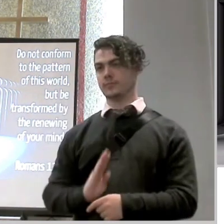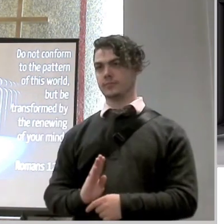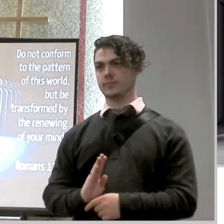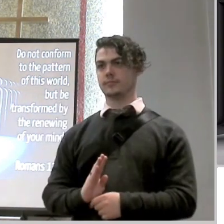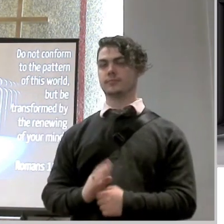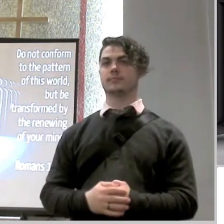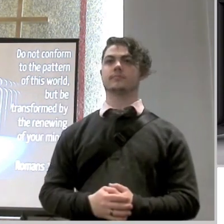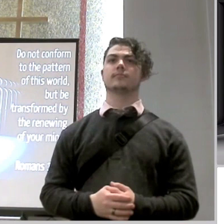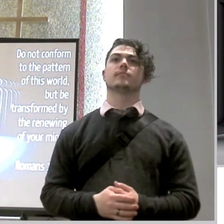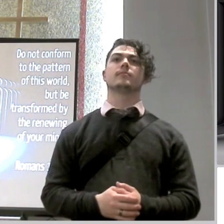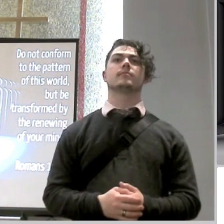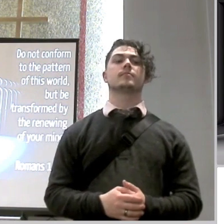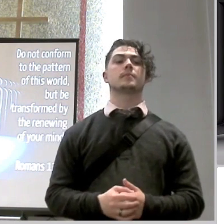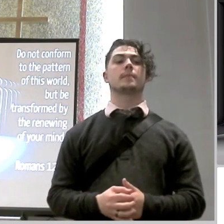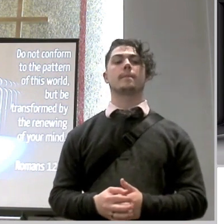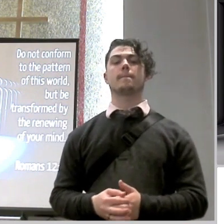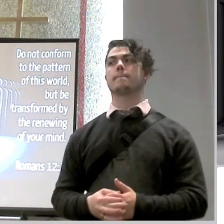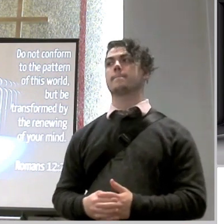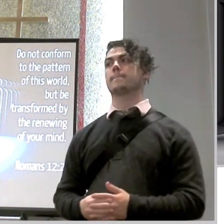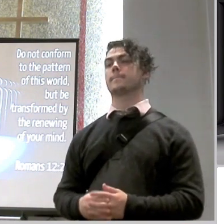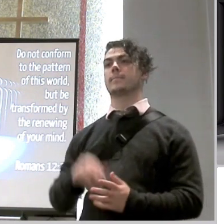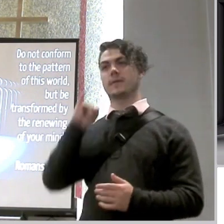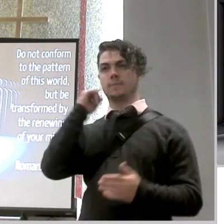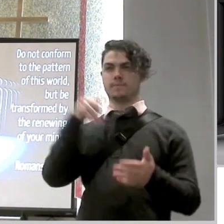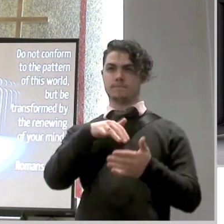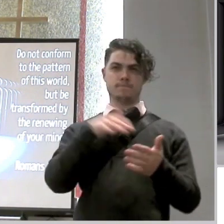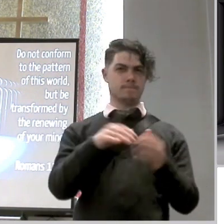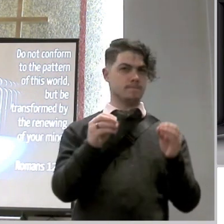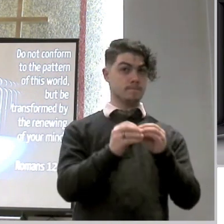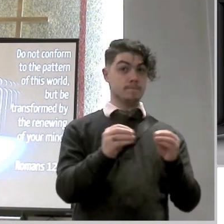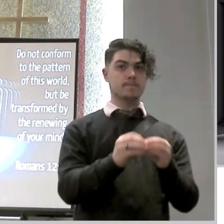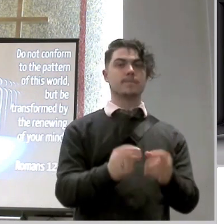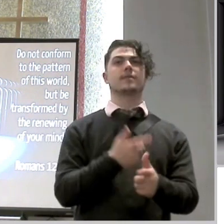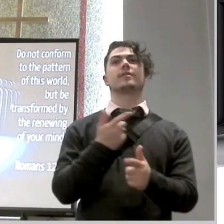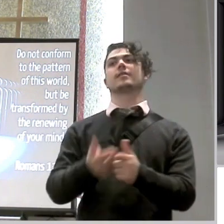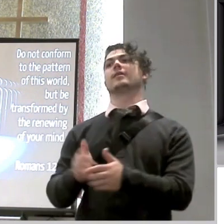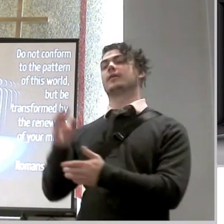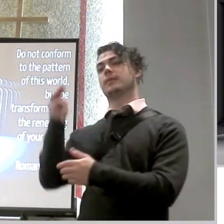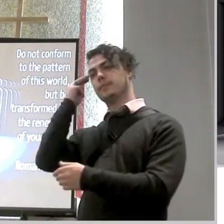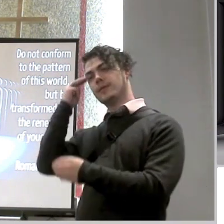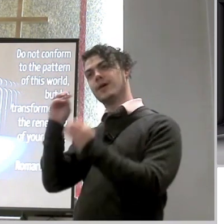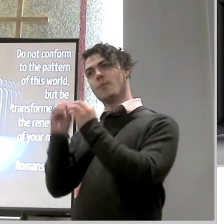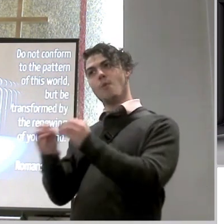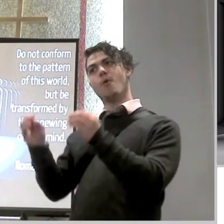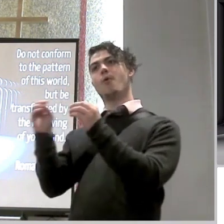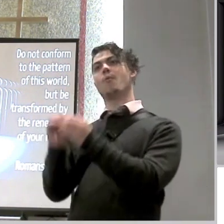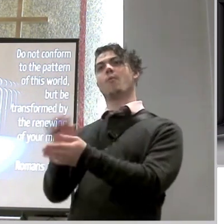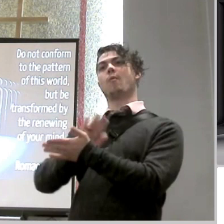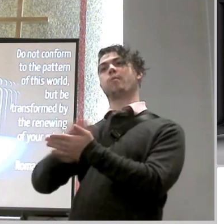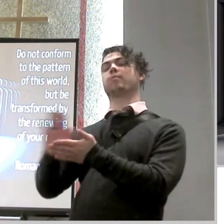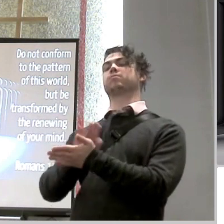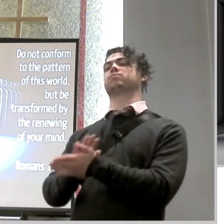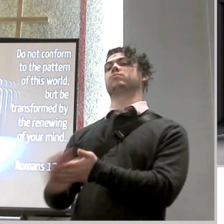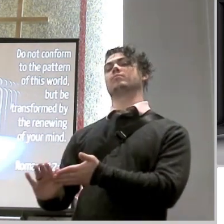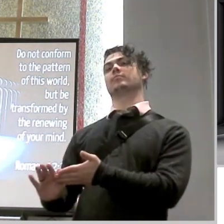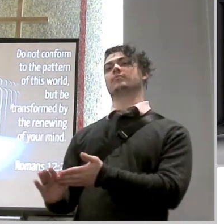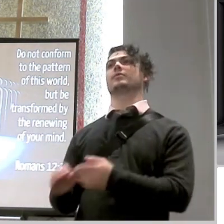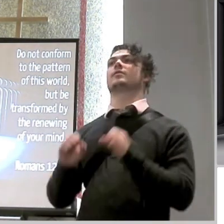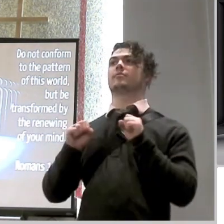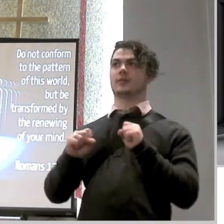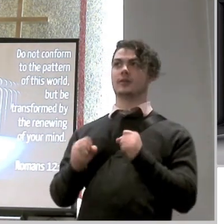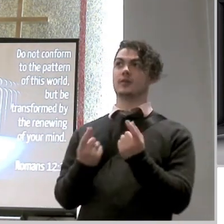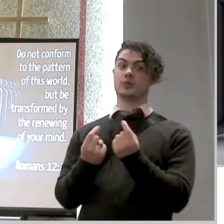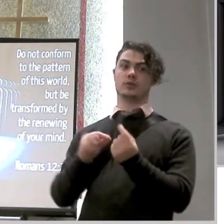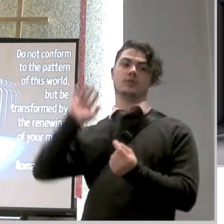the cleaner our minds will be then we will be able to test and approve what god's good will is his good pleasing and